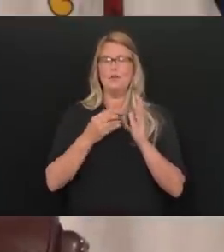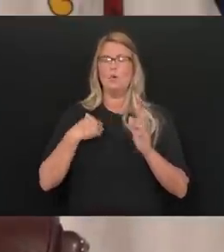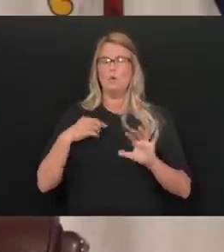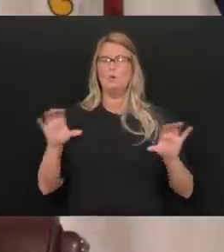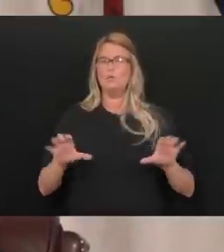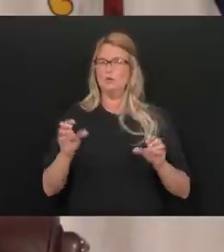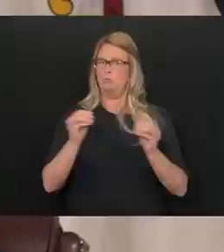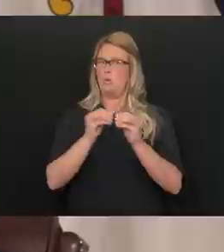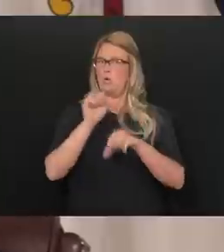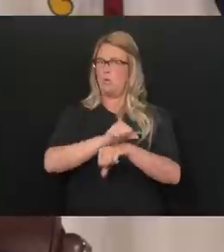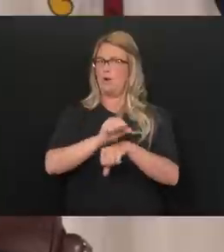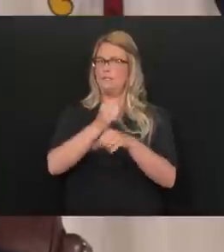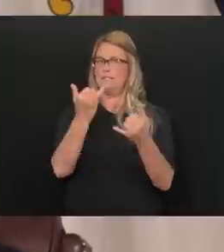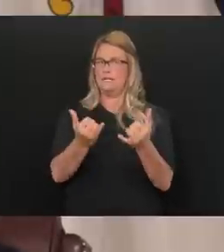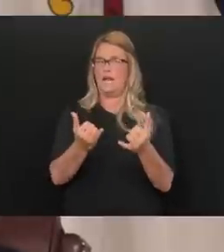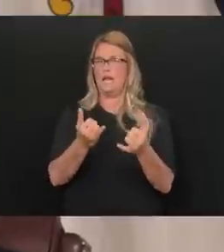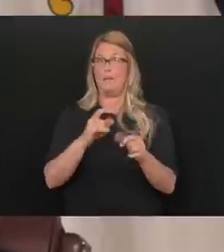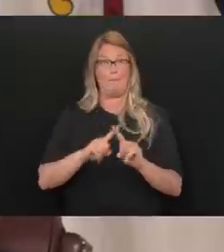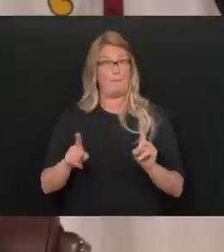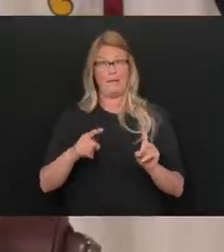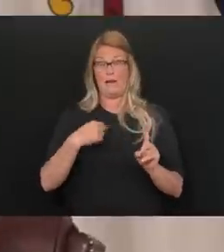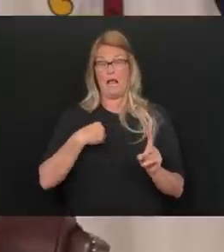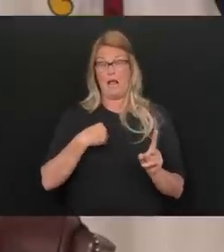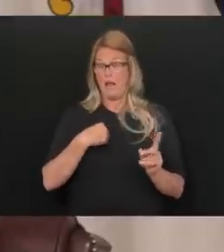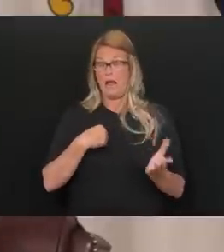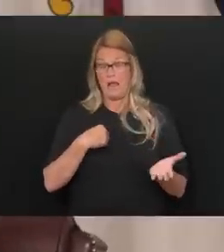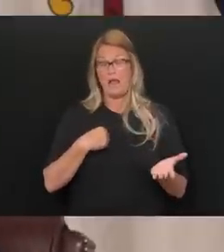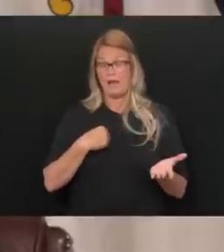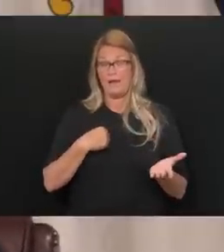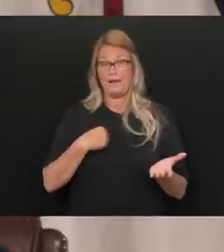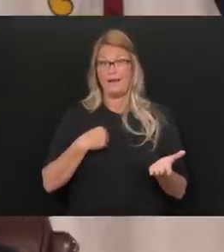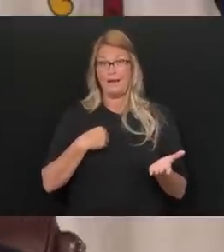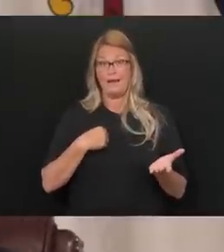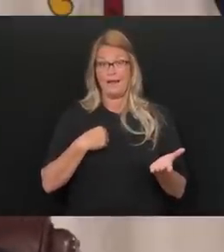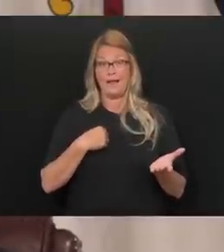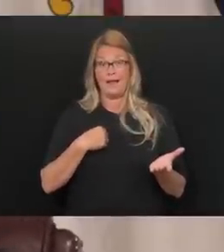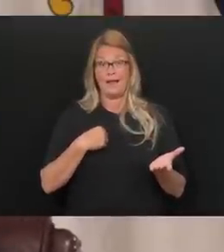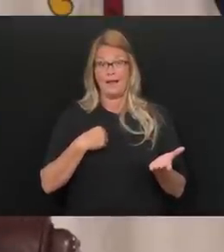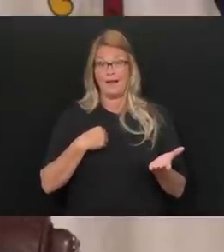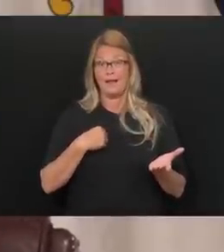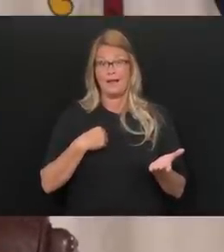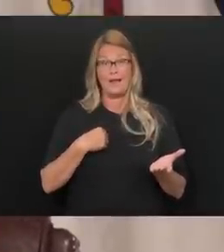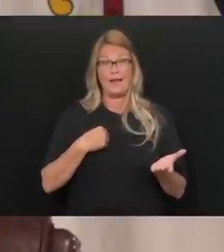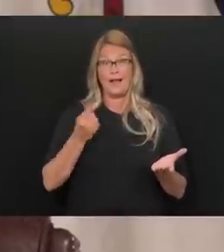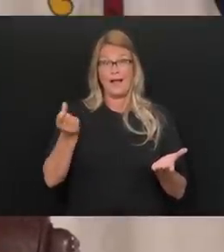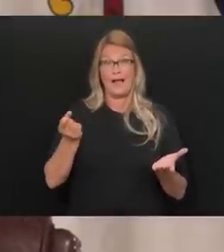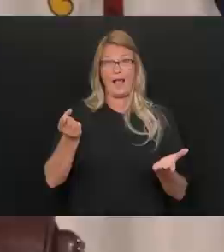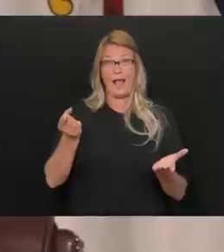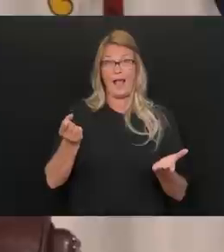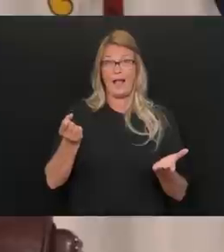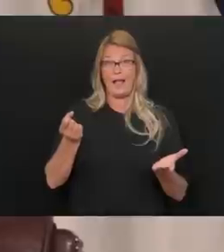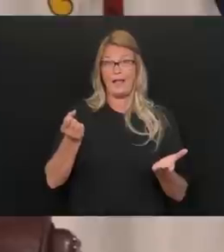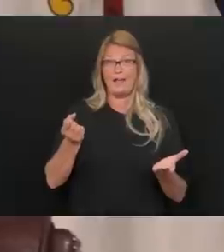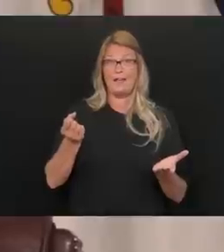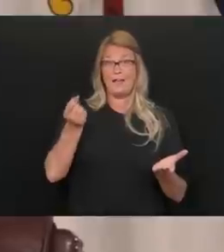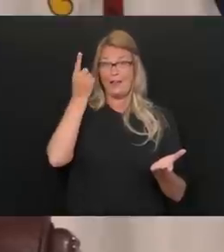it today, but absolutely. I, I, you know, I hear, I hear